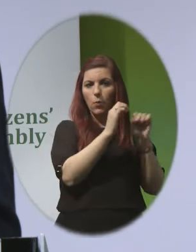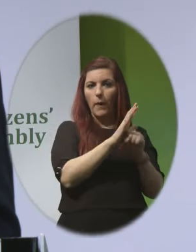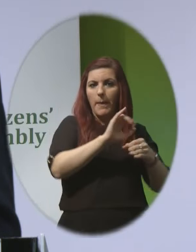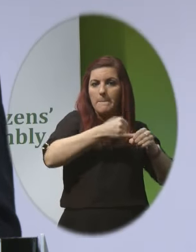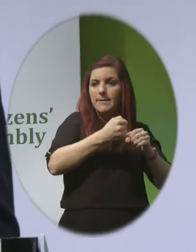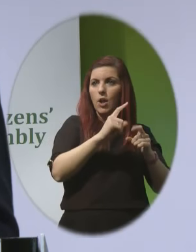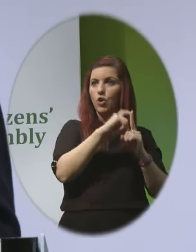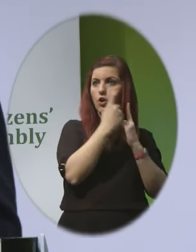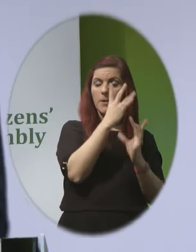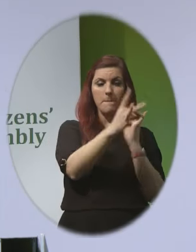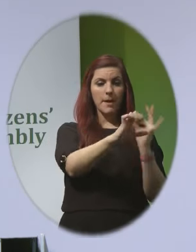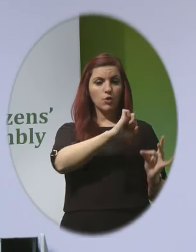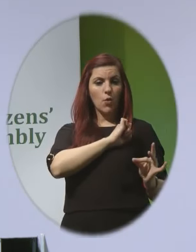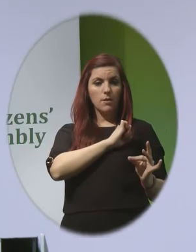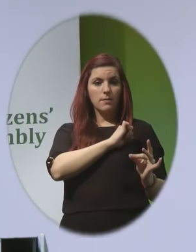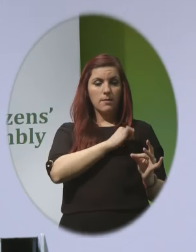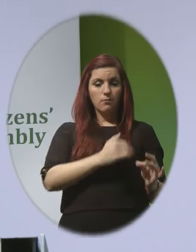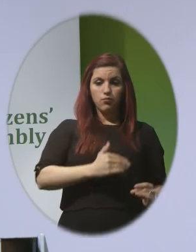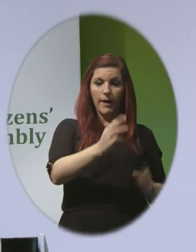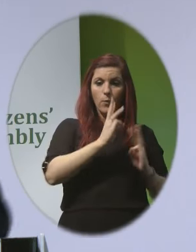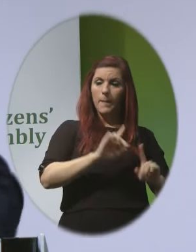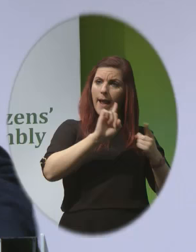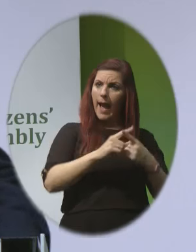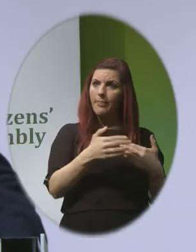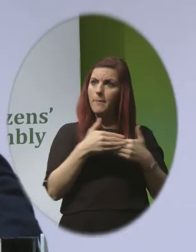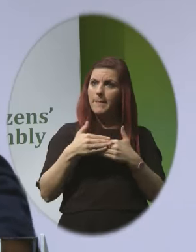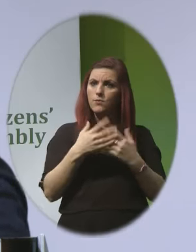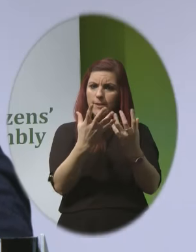pregnant women and their babies receive the best possible care